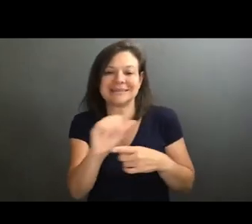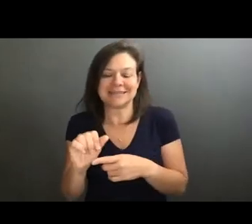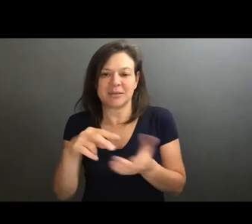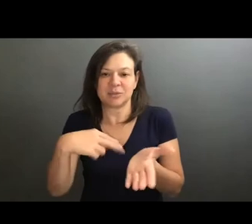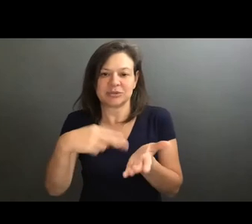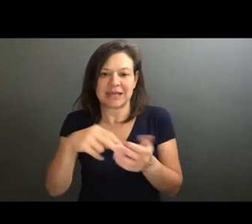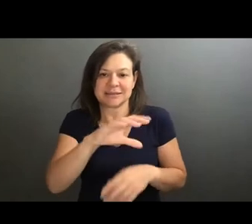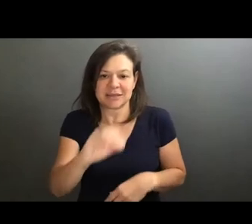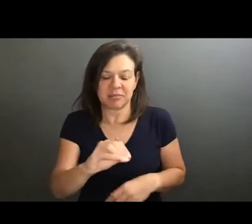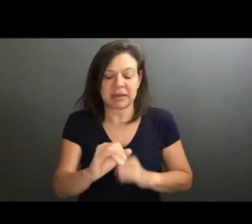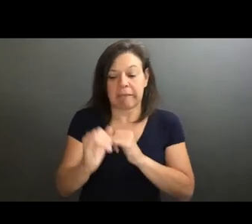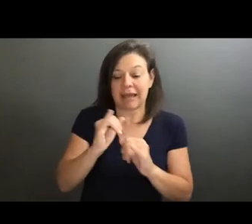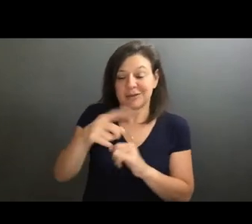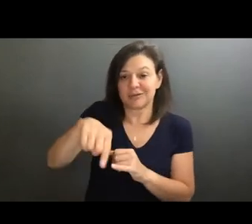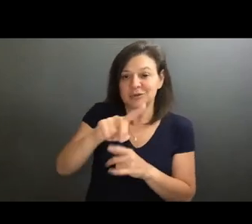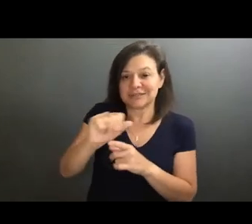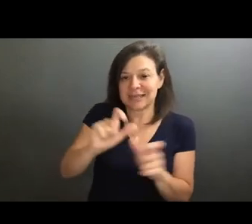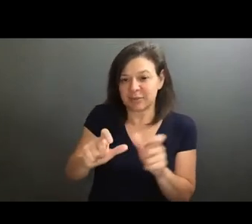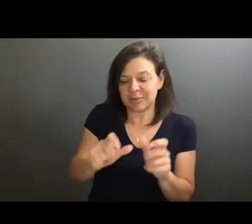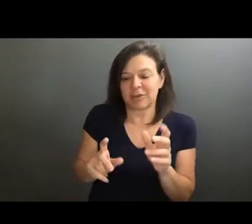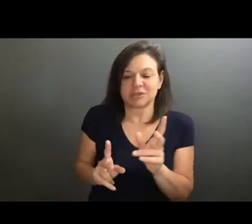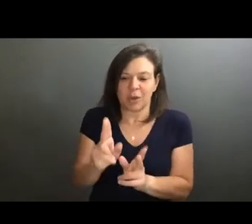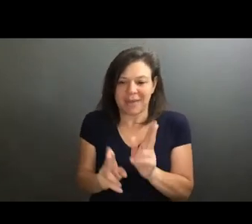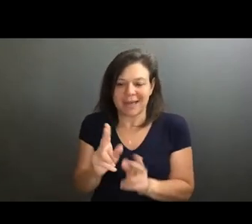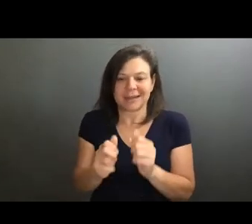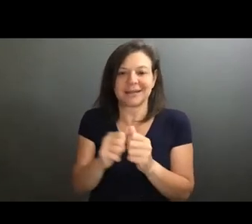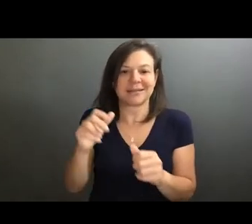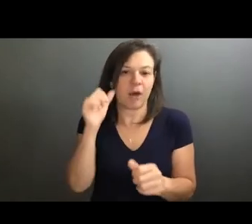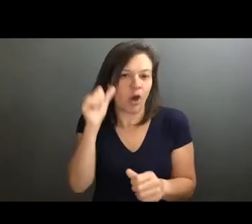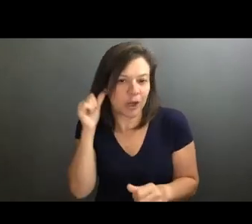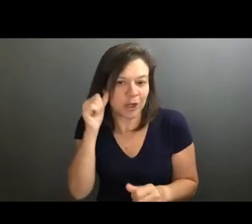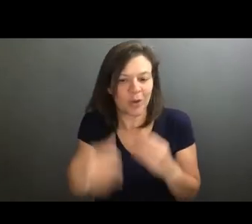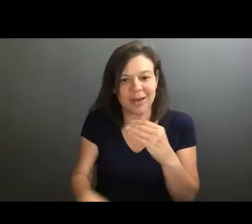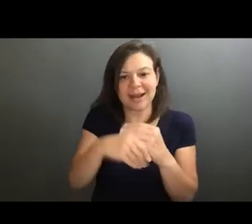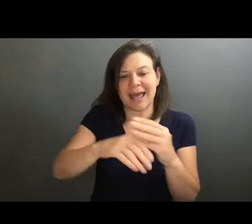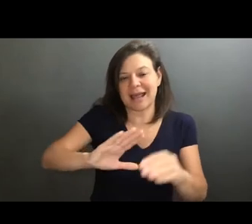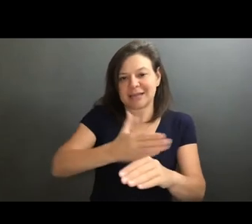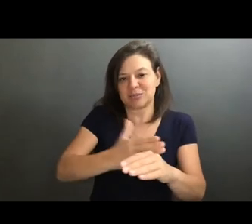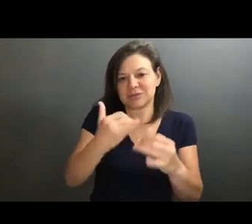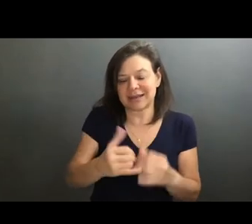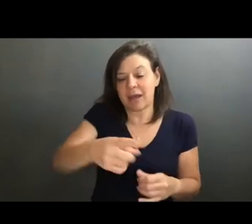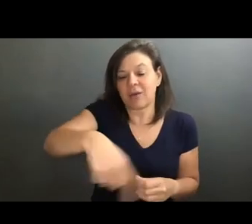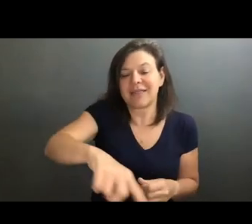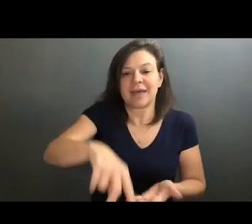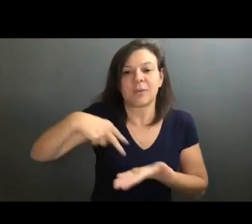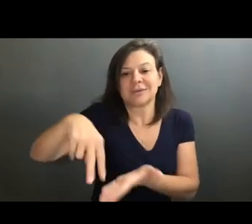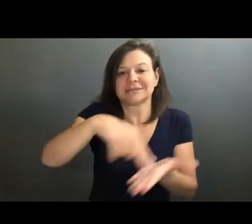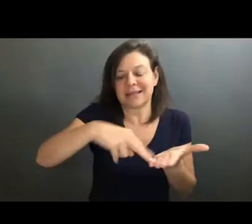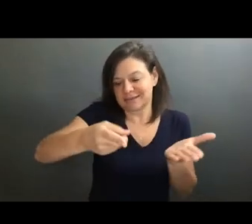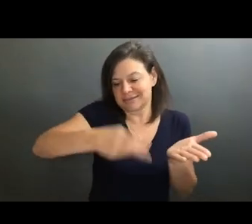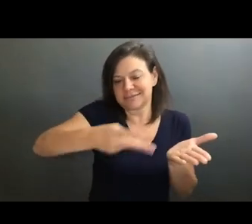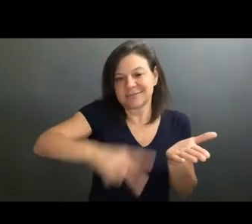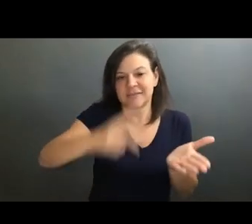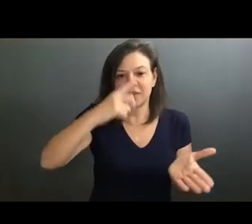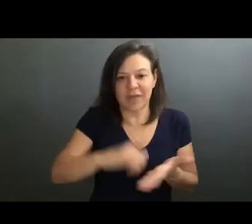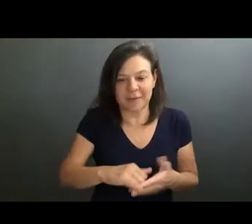interviewed the disabled members. And so I'm editing on that audio and adding, adding my music now, and they'll dance to it in a couple of weeks. And